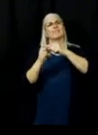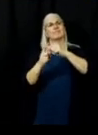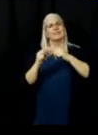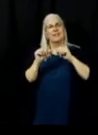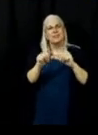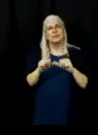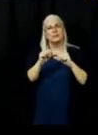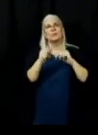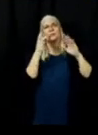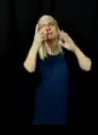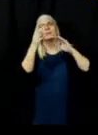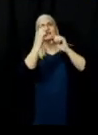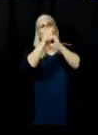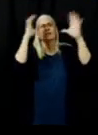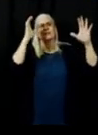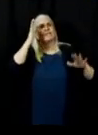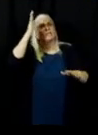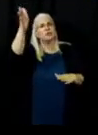area. Thank you.